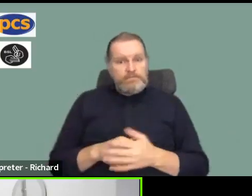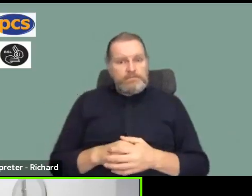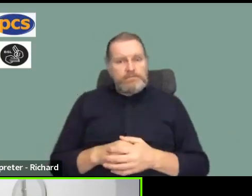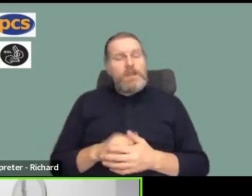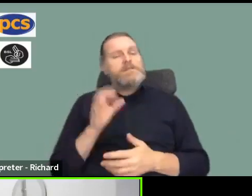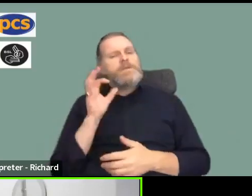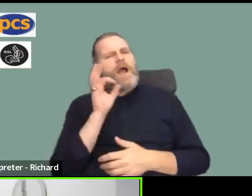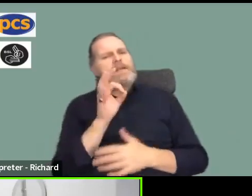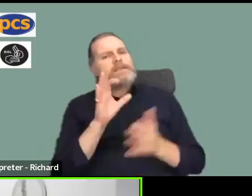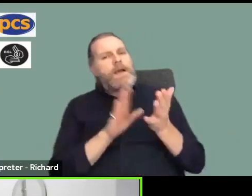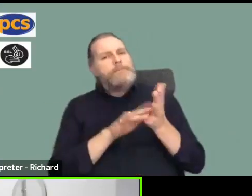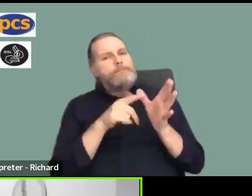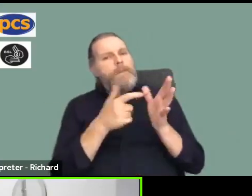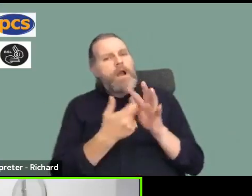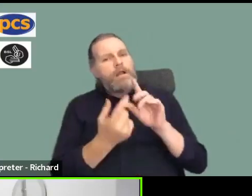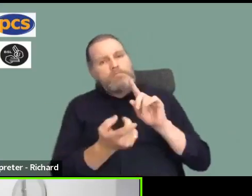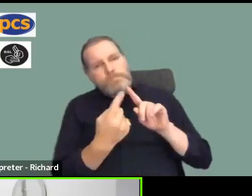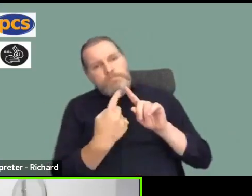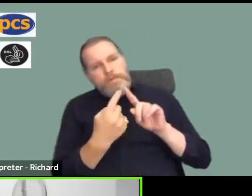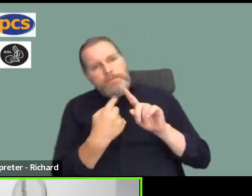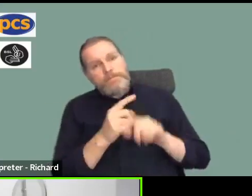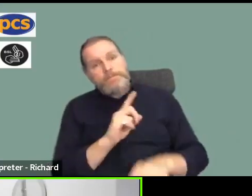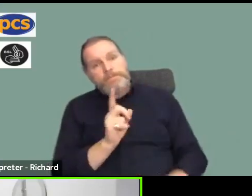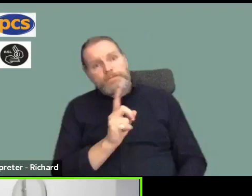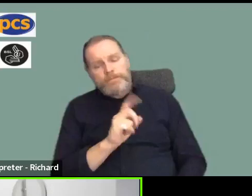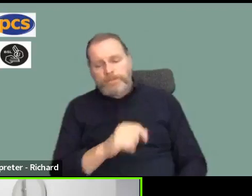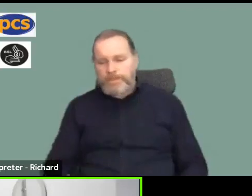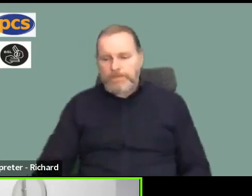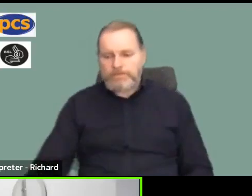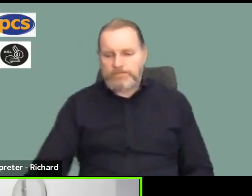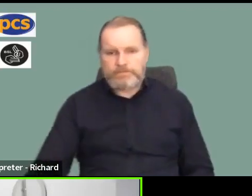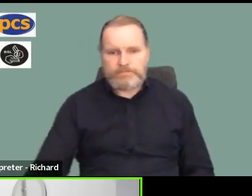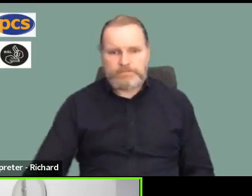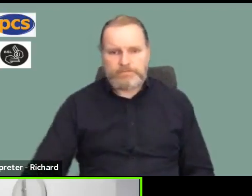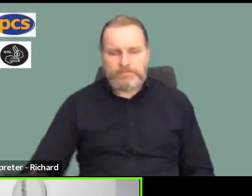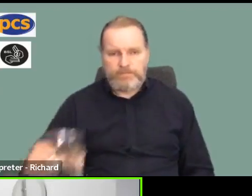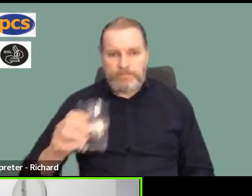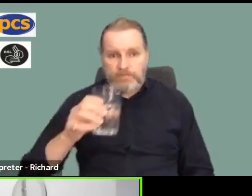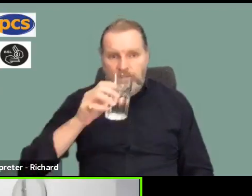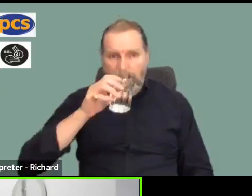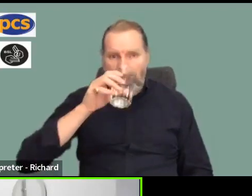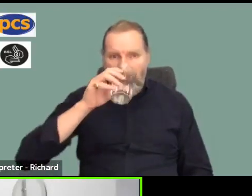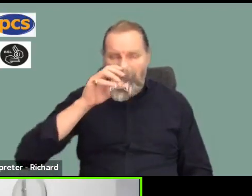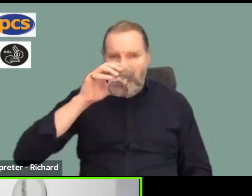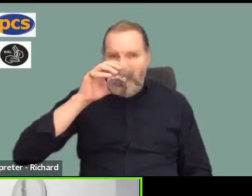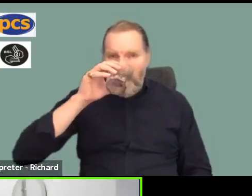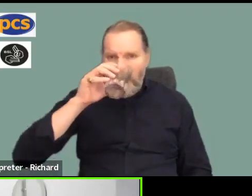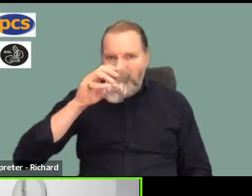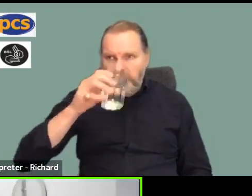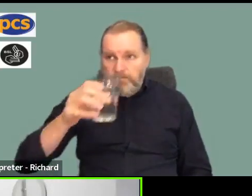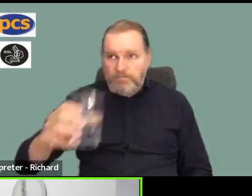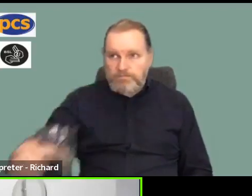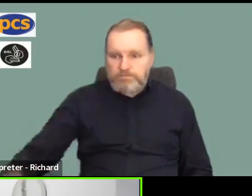one last go at that last round of questions? And then I think we are getting near to the end there.